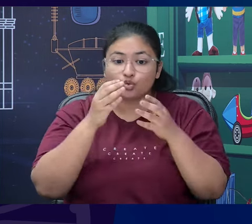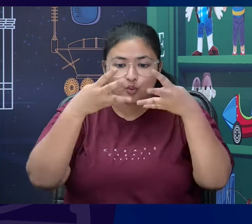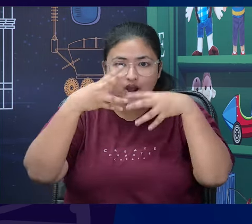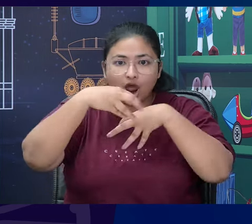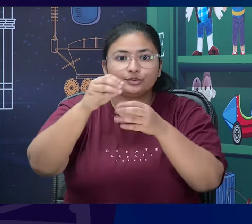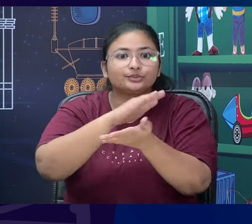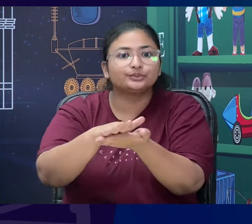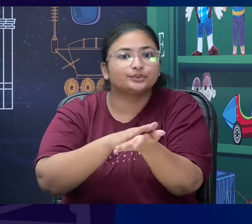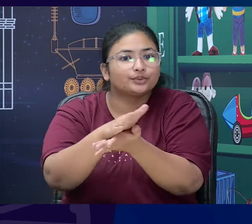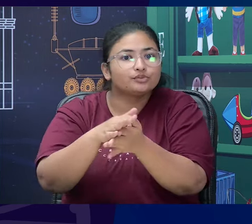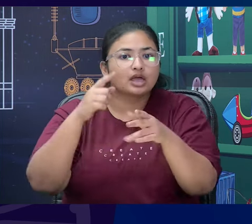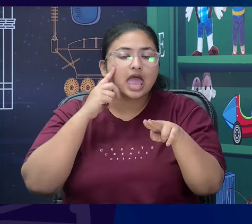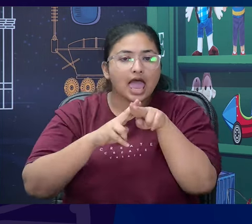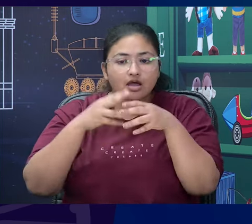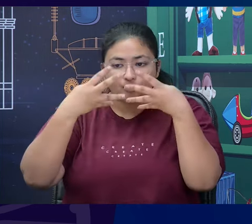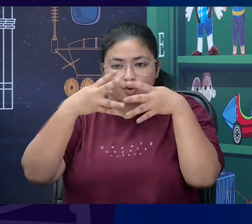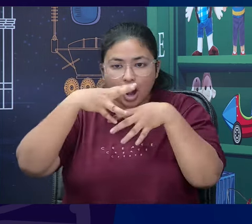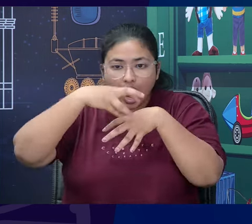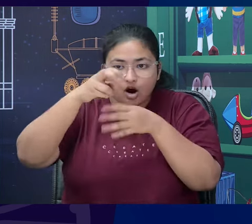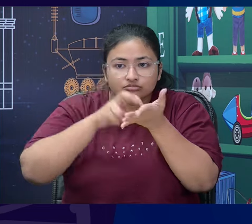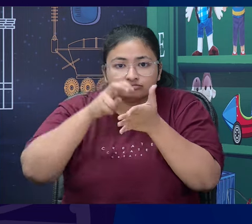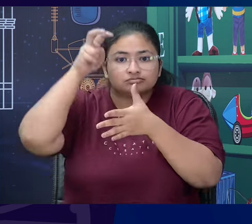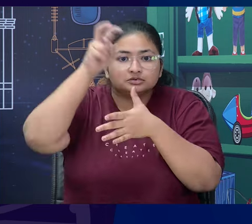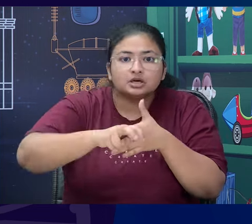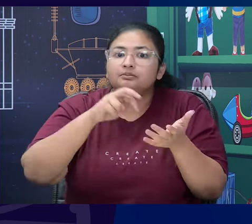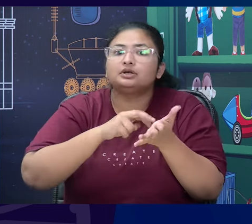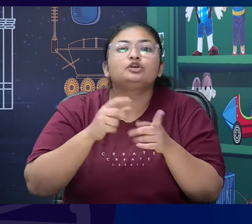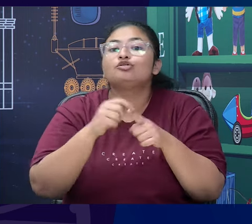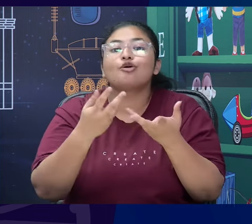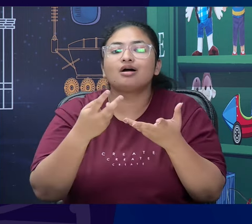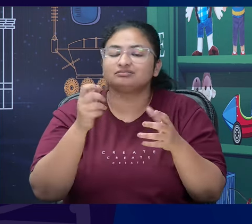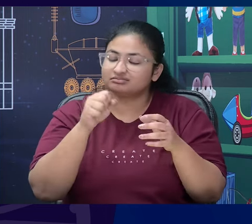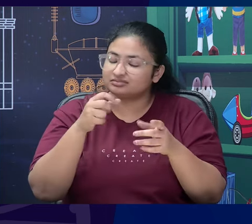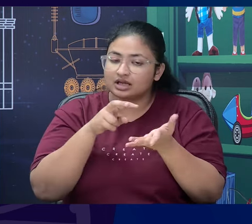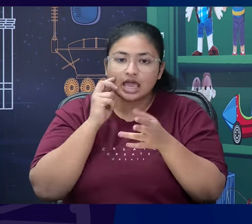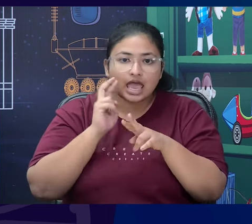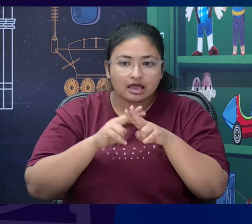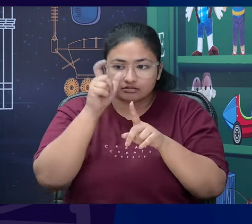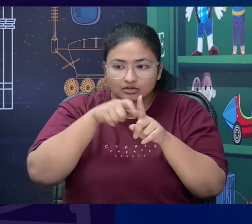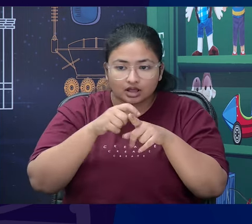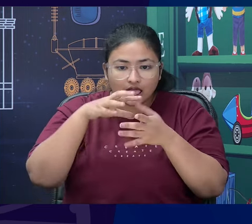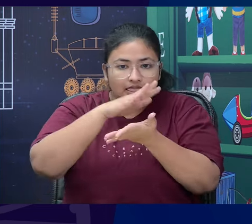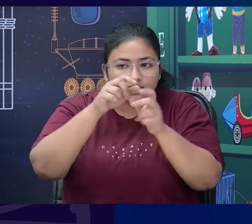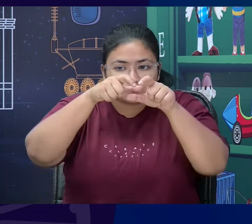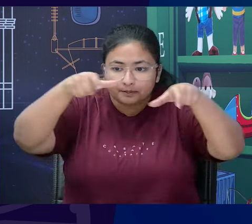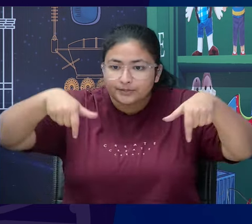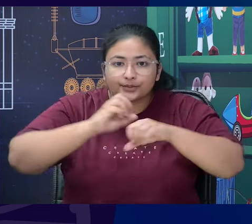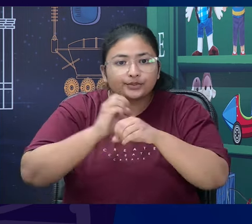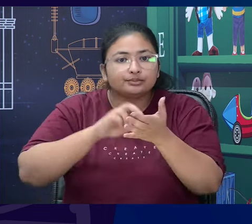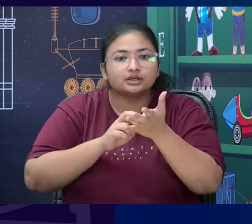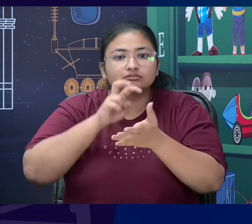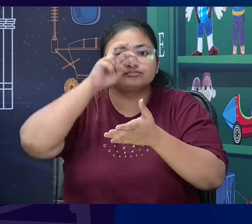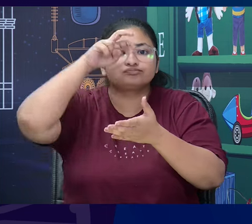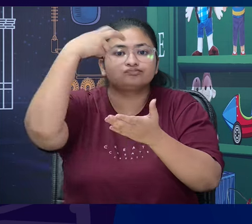then he or she will break his bones maybe. They actually die because we have been told that you know the